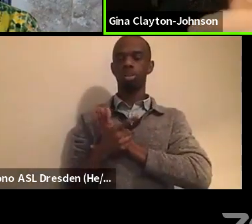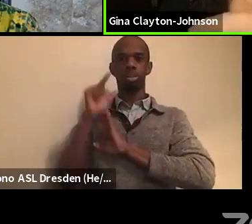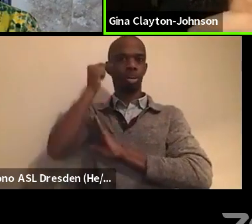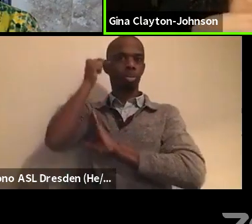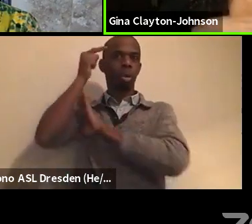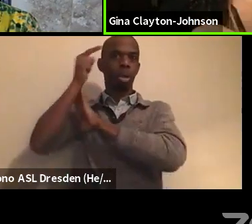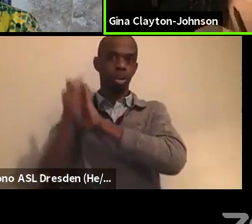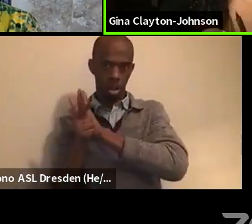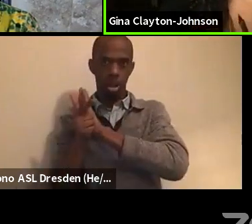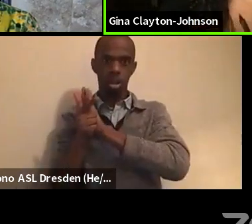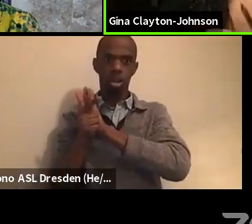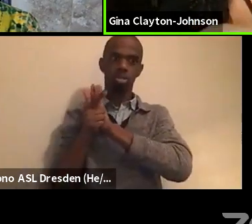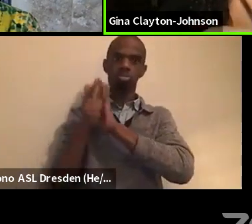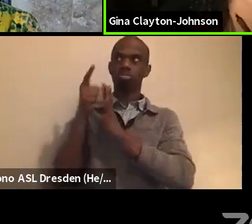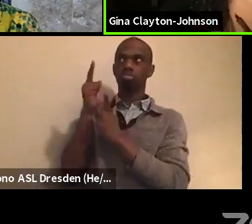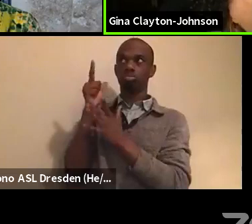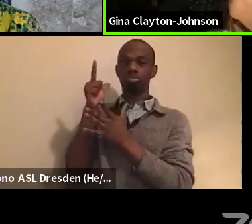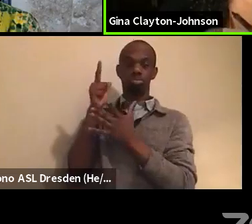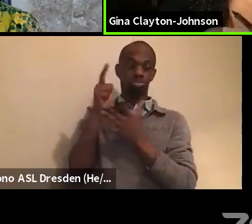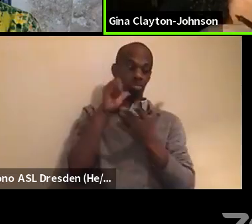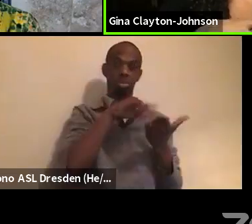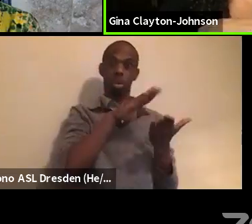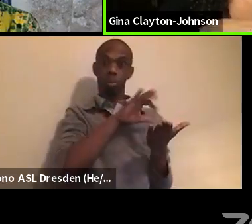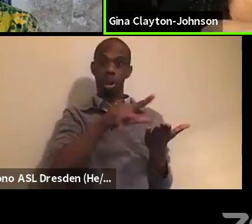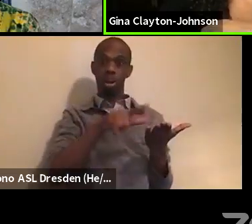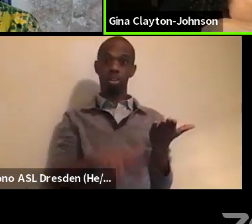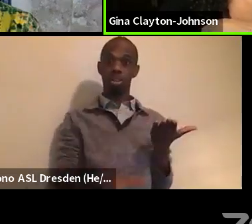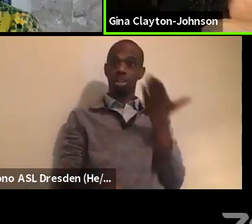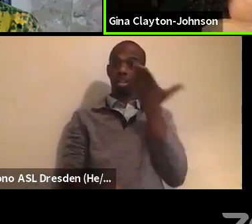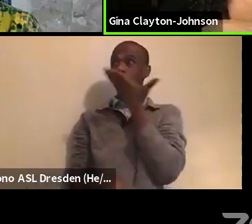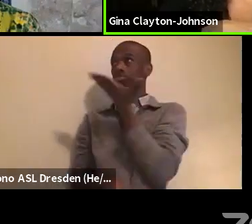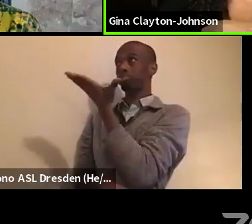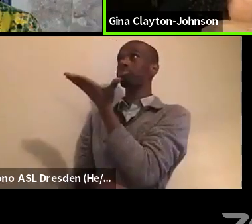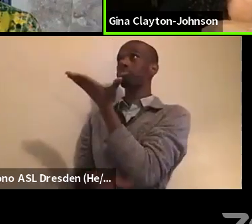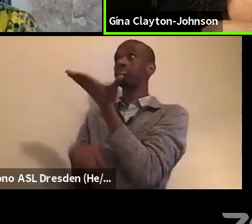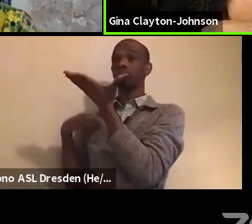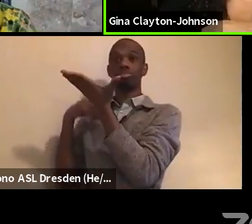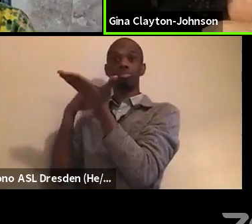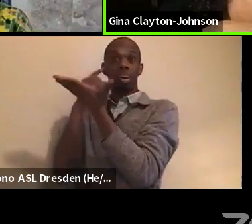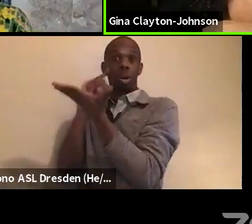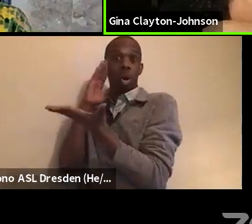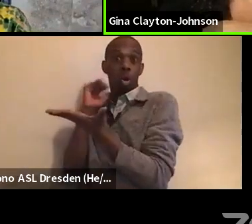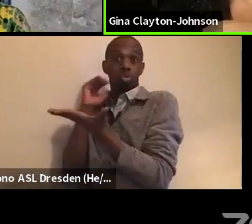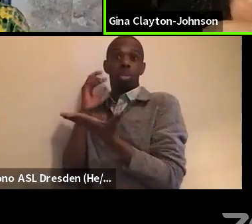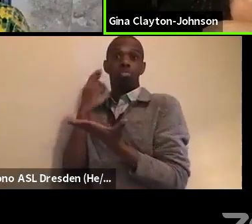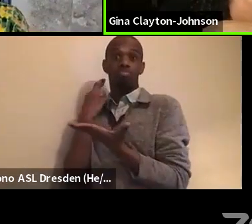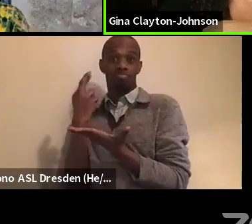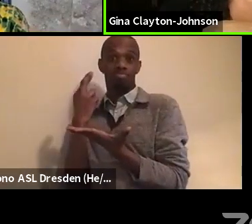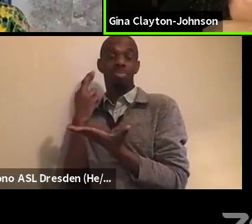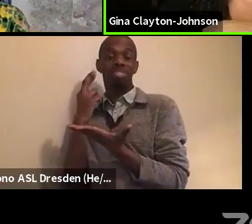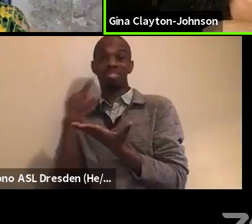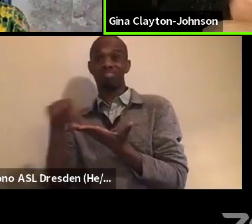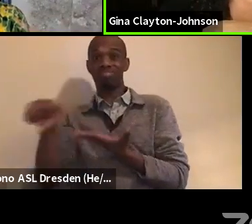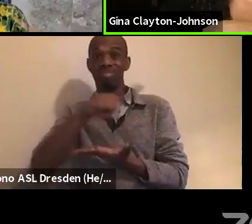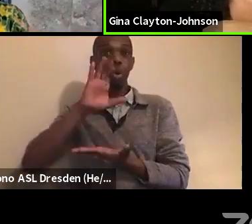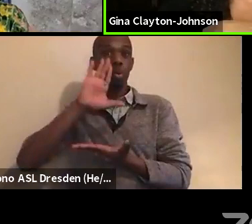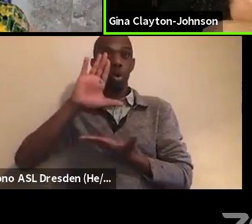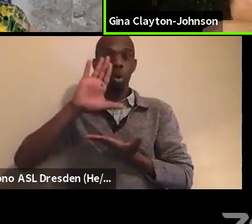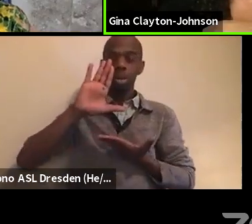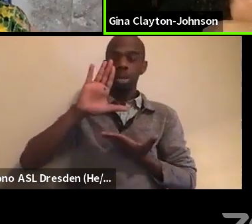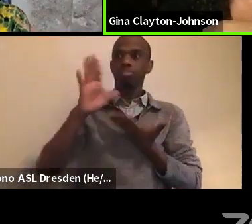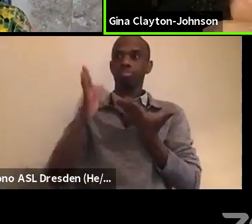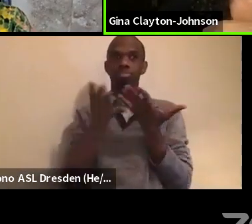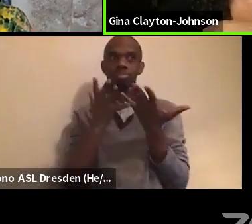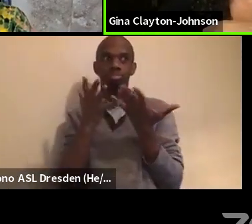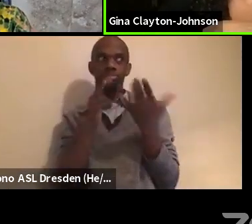we hope that everybody listening will be pushing, um, their local mayors. Um, if you live in Compton, you